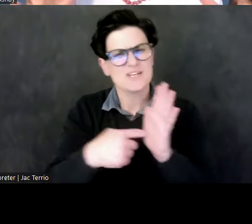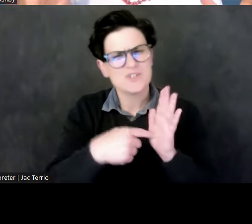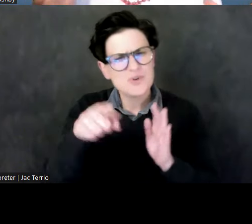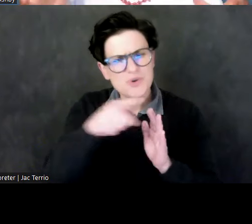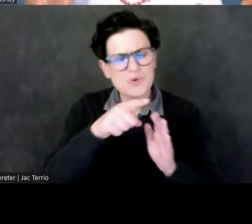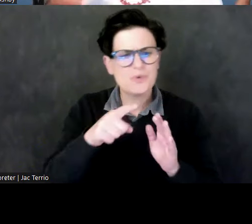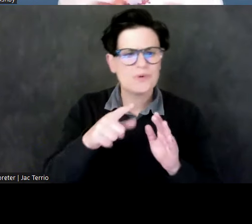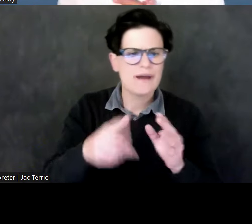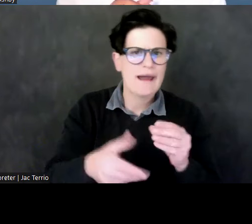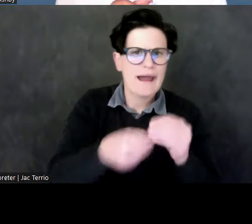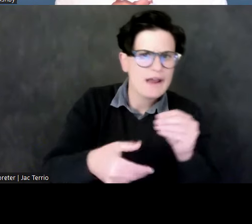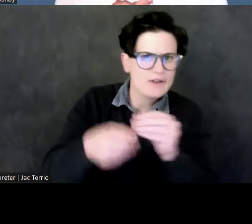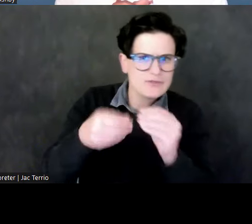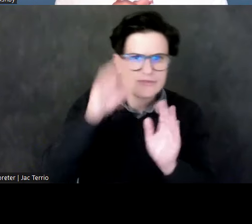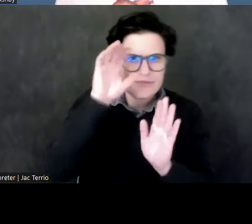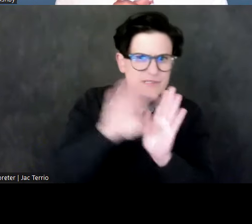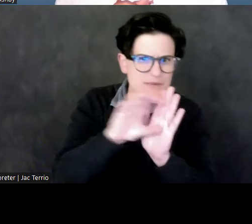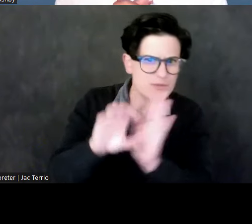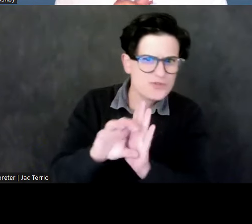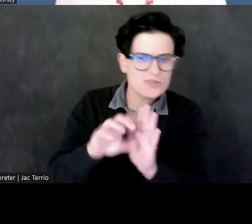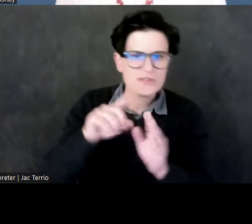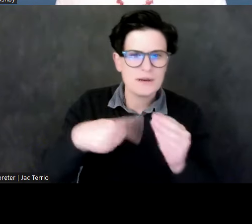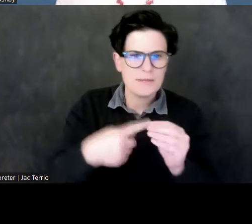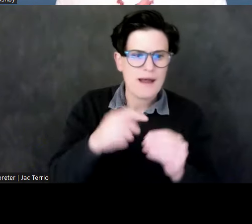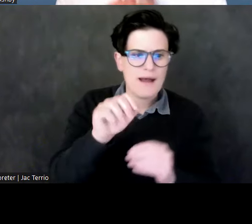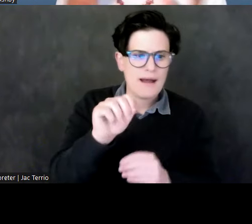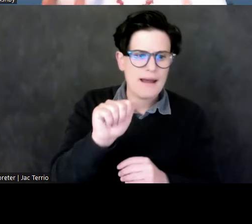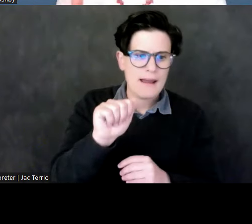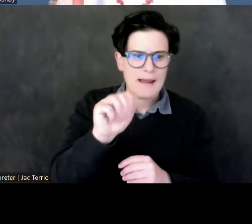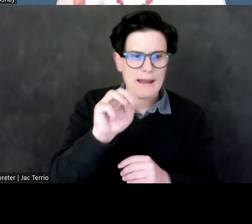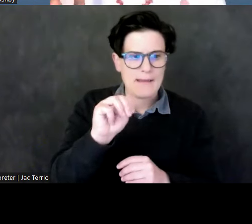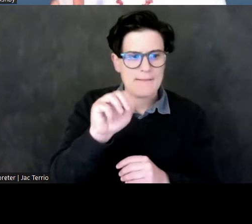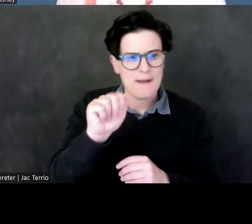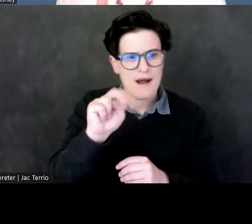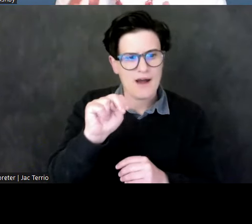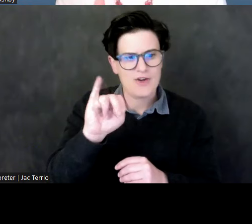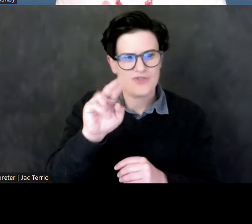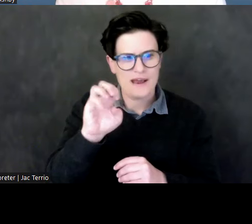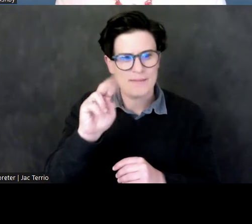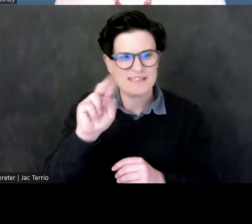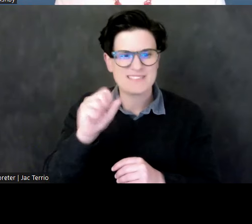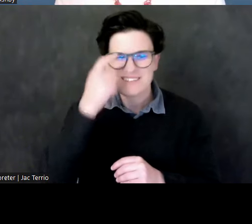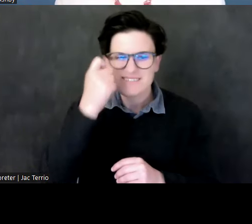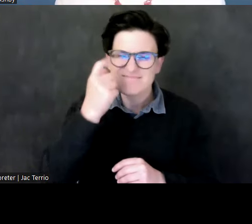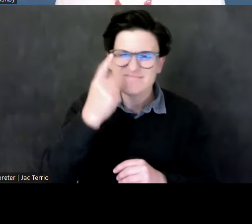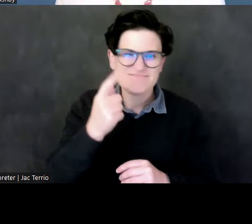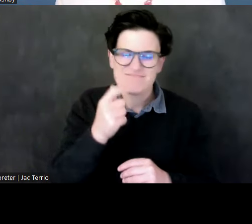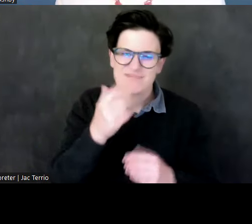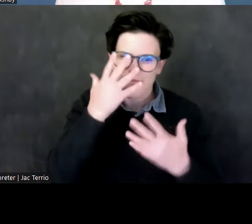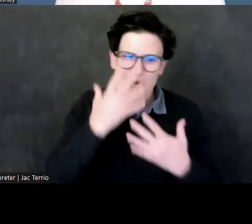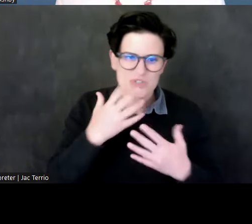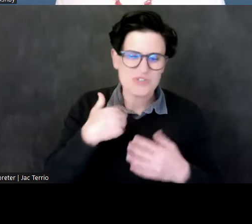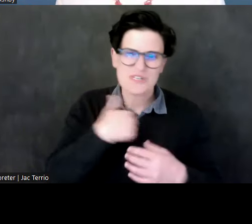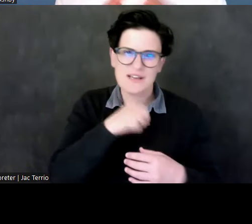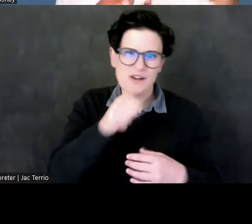imagery about Amanirenas because unfortunately we do not have a surviving depiction of this warrior